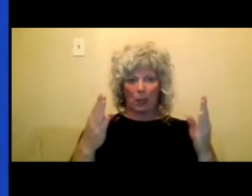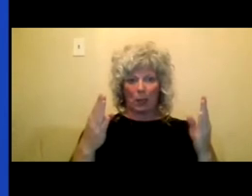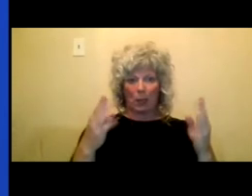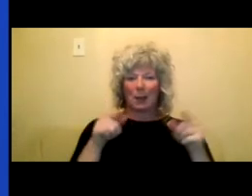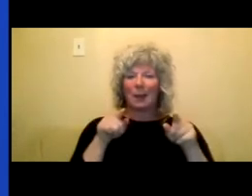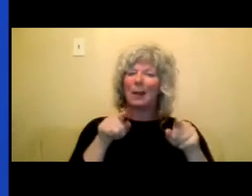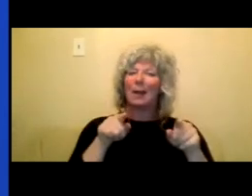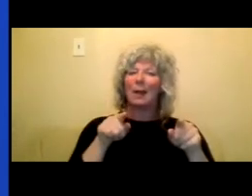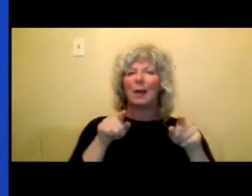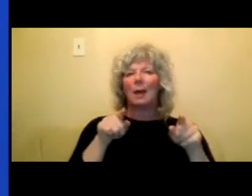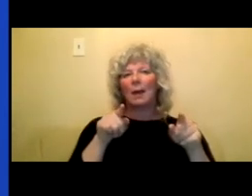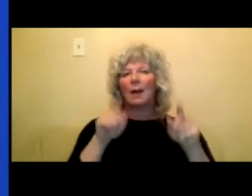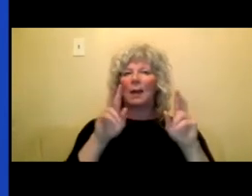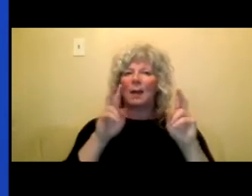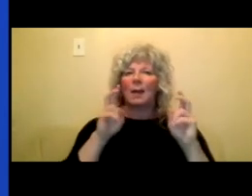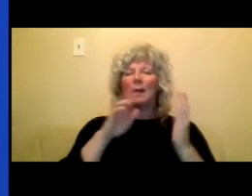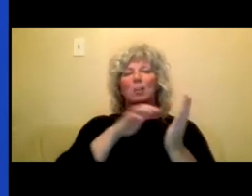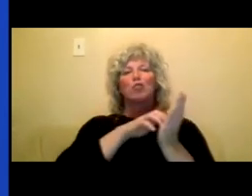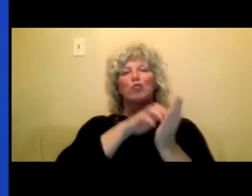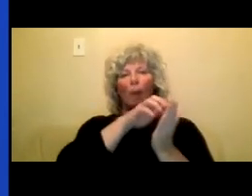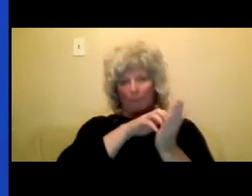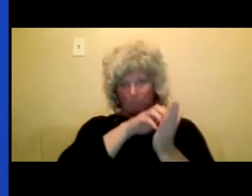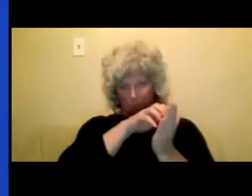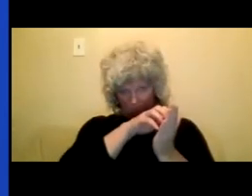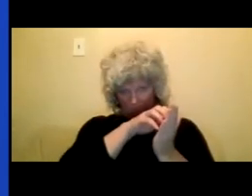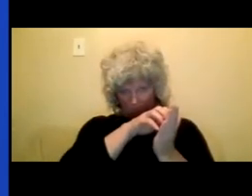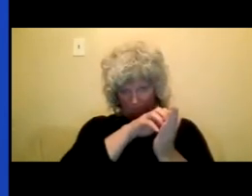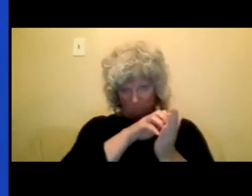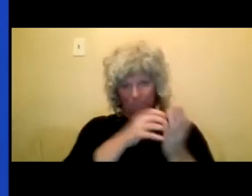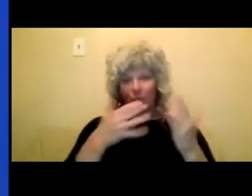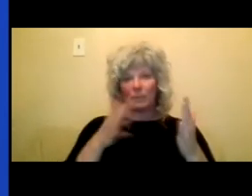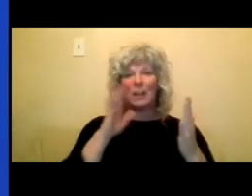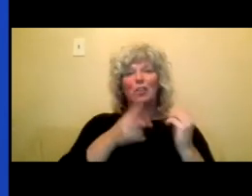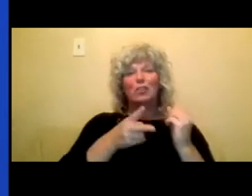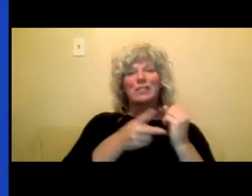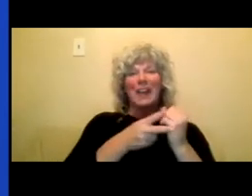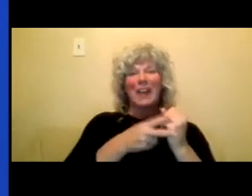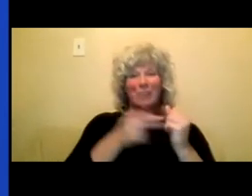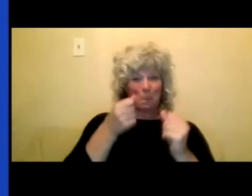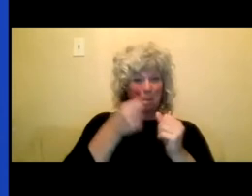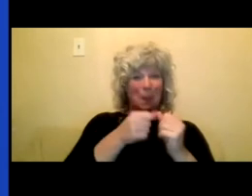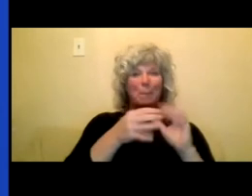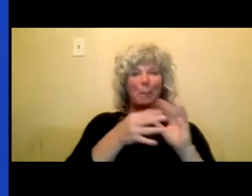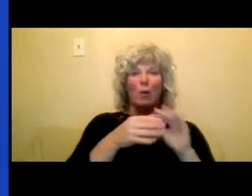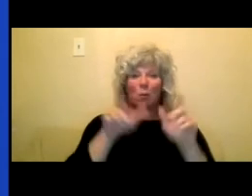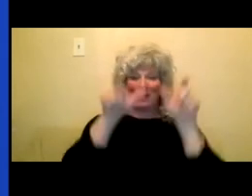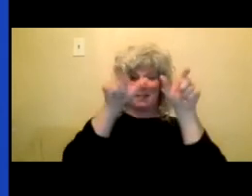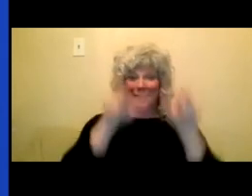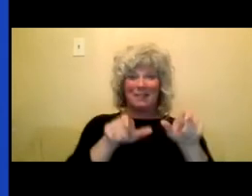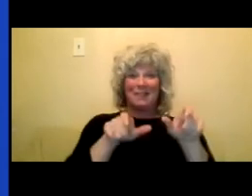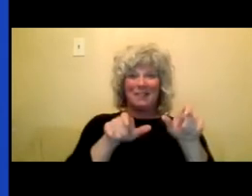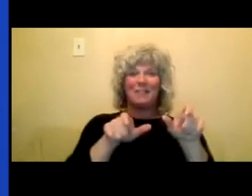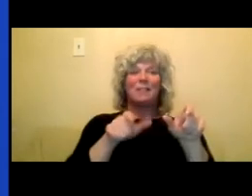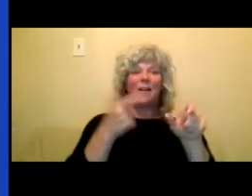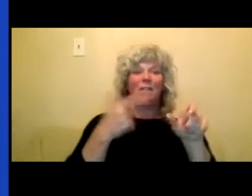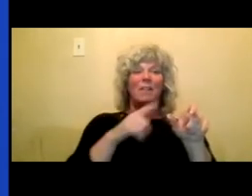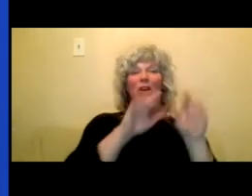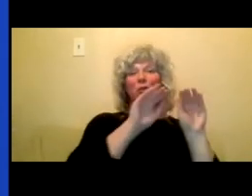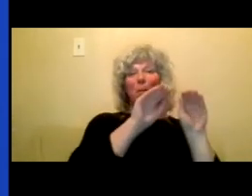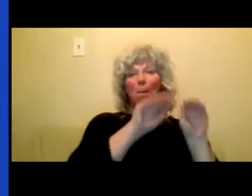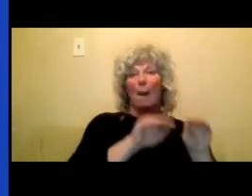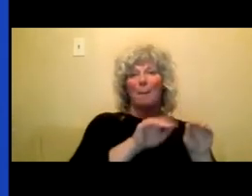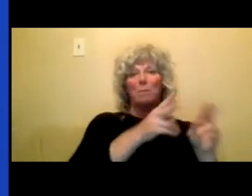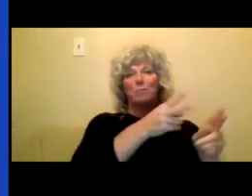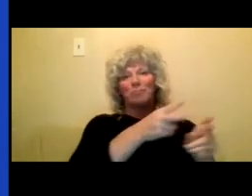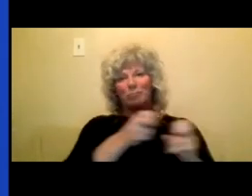application that you've started, and it will save it to the right hand side of the profile page. So this will be applications for